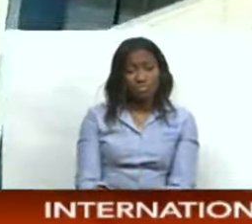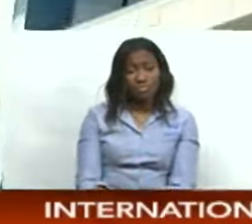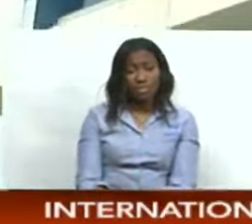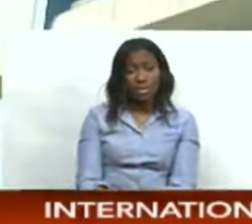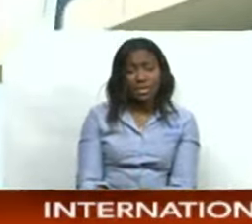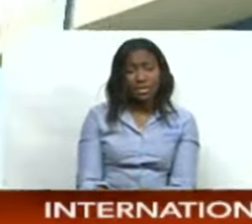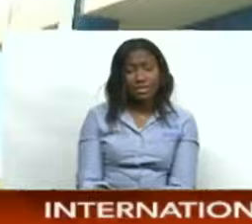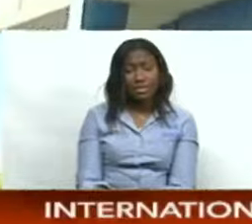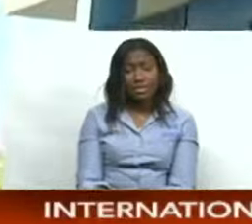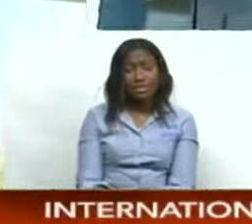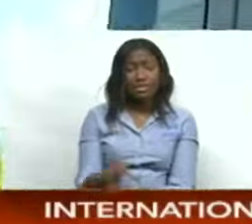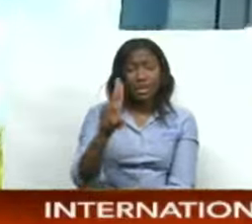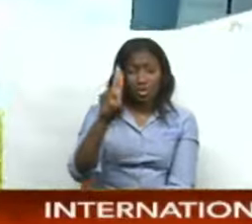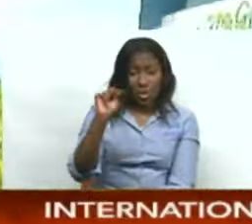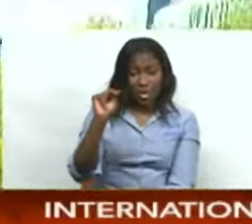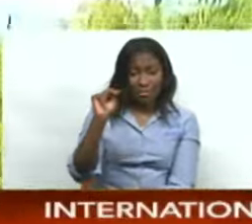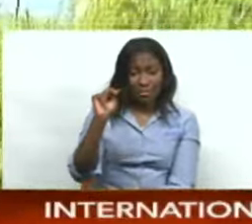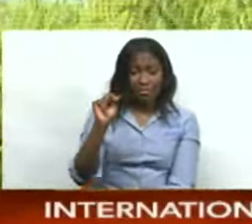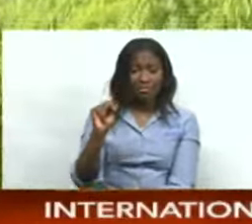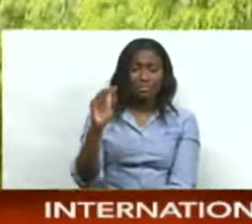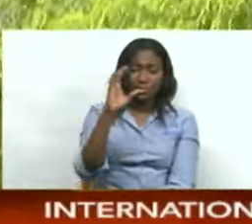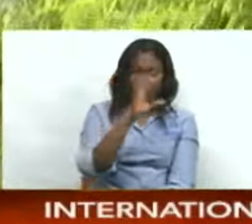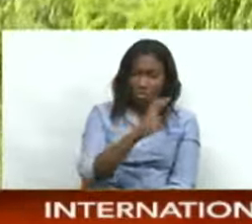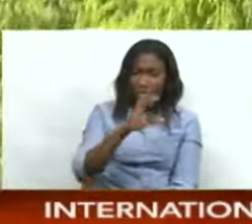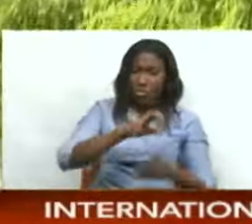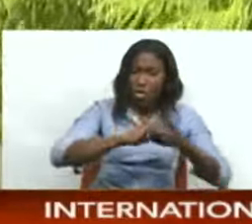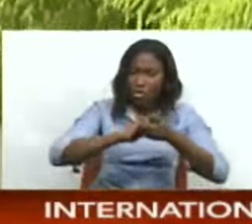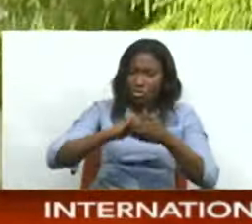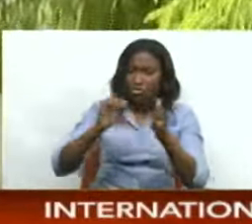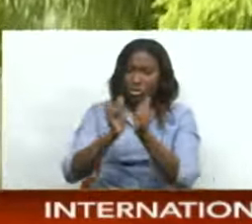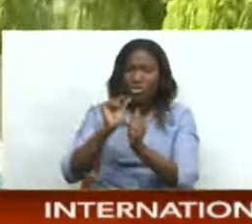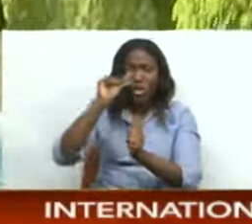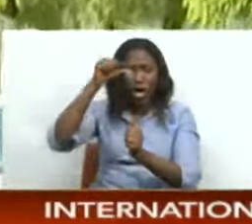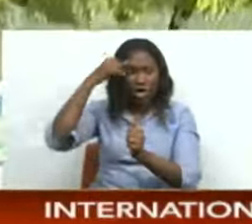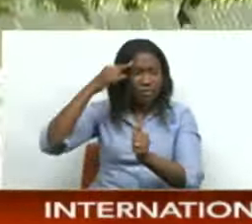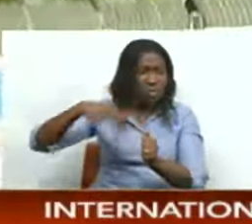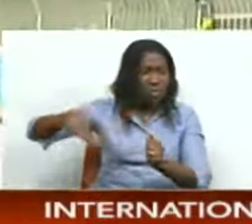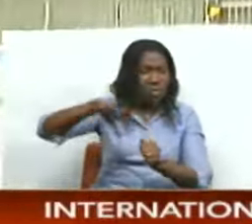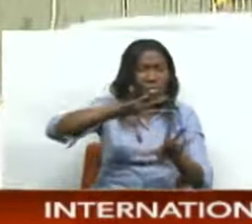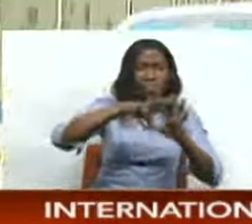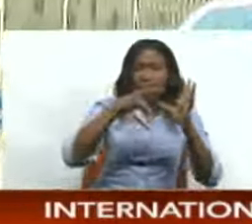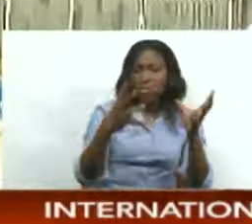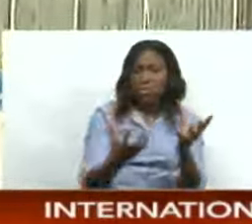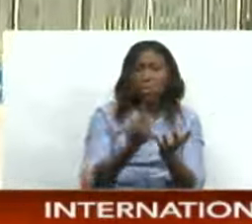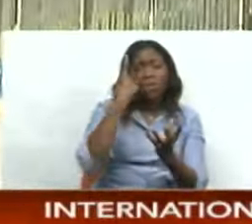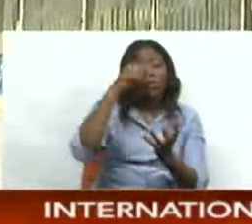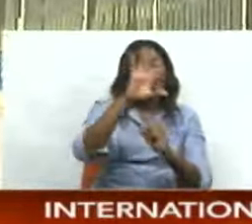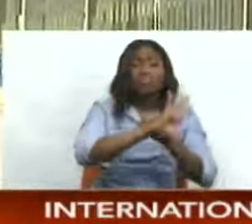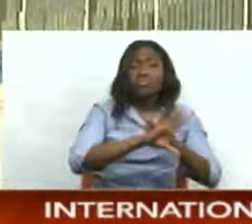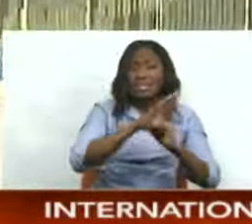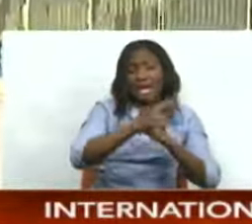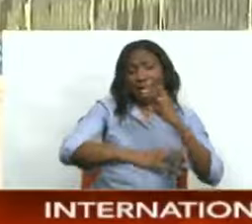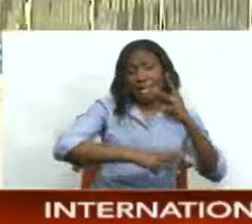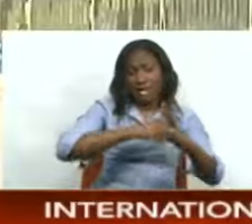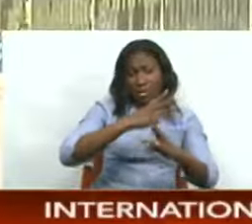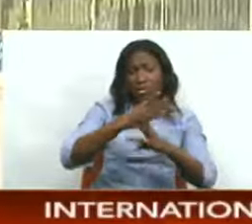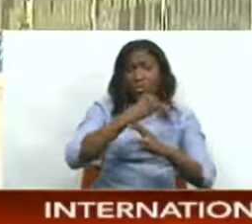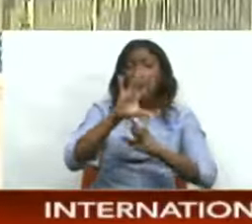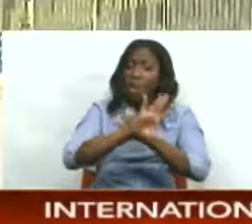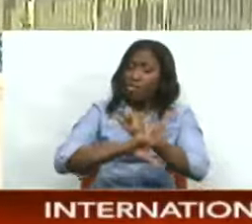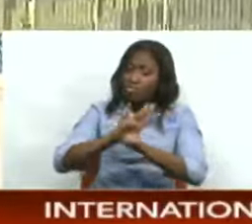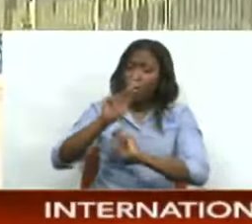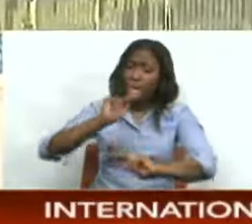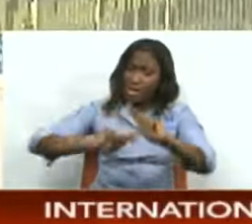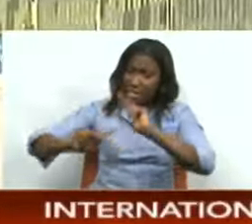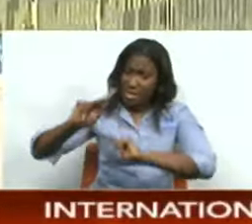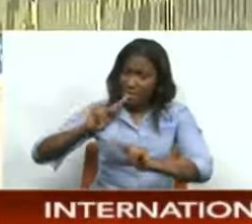The United Nations has been on a quest, collaborating with governments to preserve the future of people and the planet. The ambition is to hit the mark as it